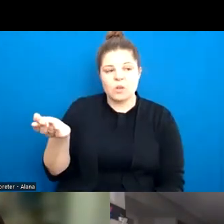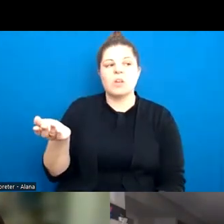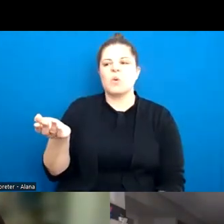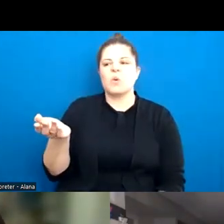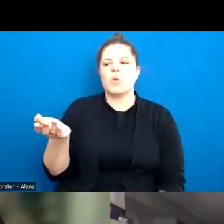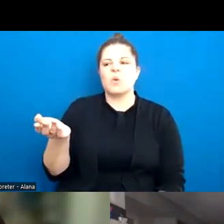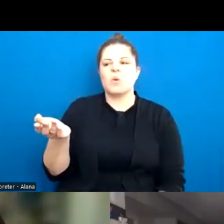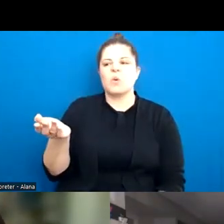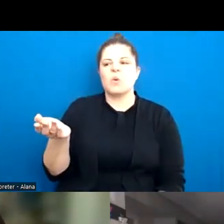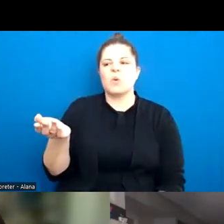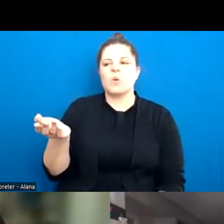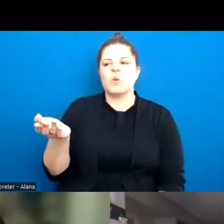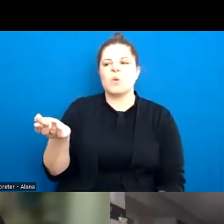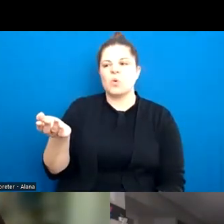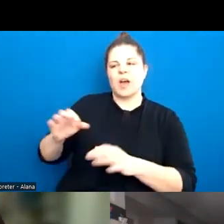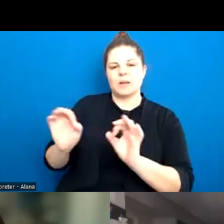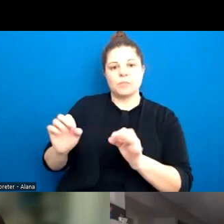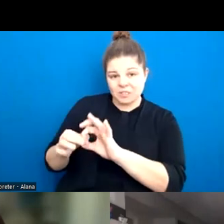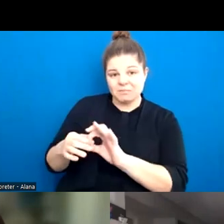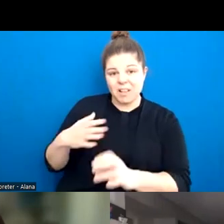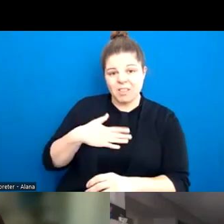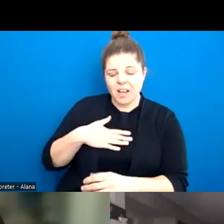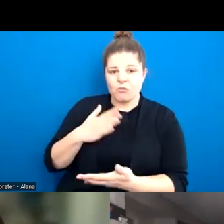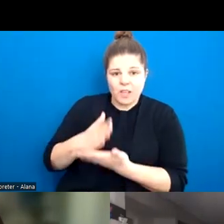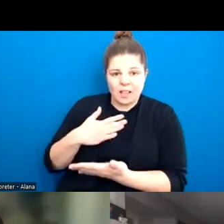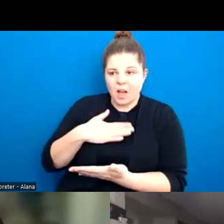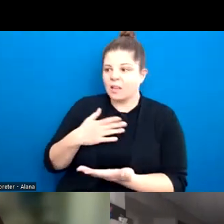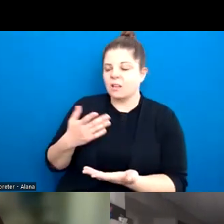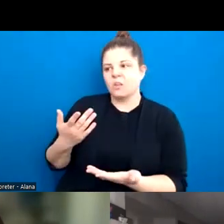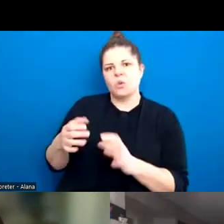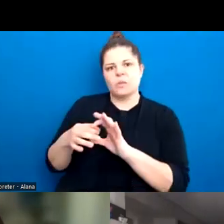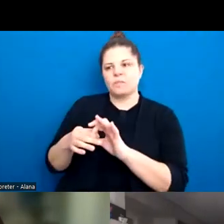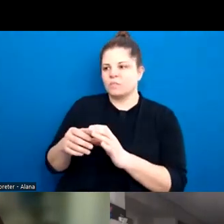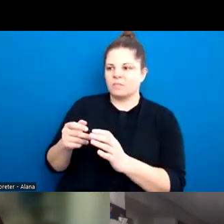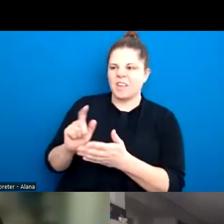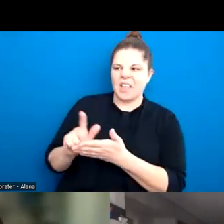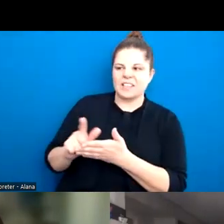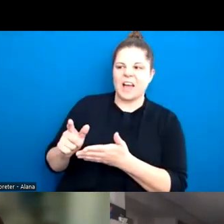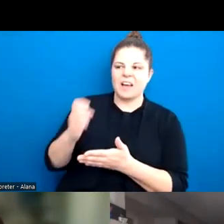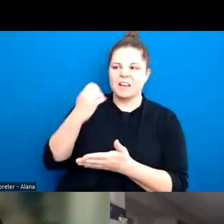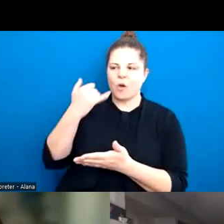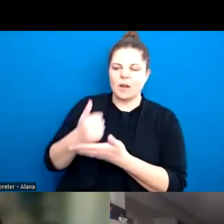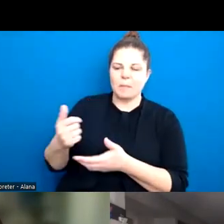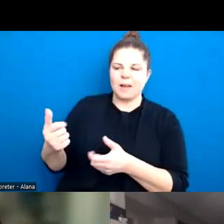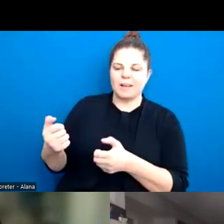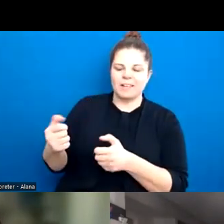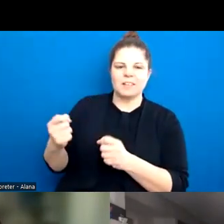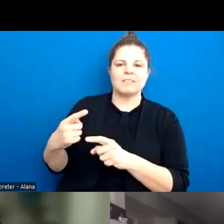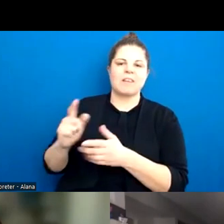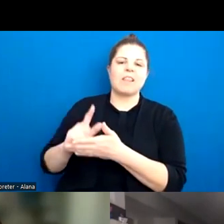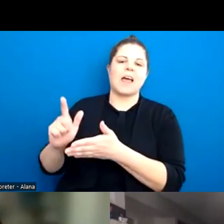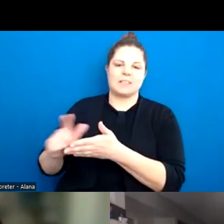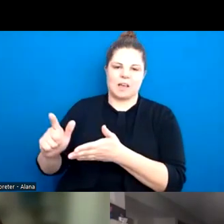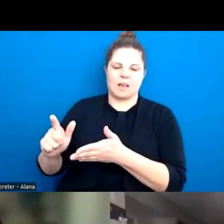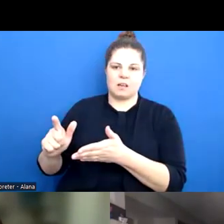it's a great connection, we can whistle it in and exchange numbers and maybe make it happen when we're sober. But that is completely not